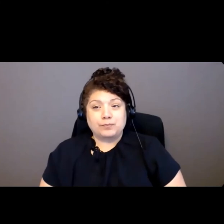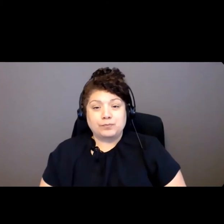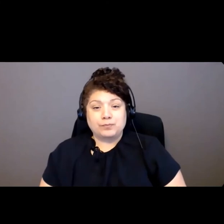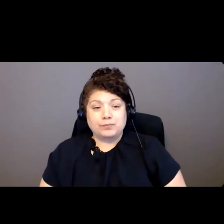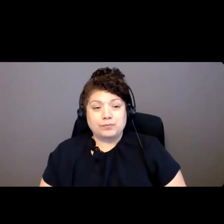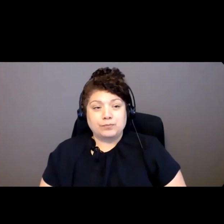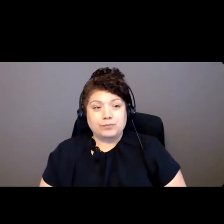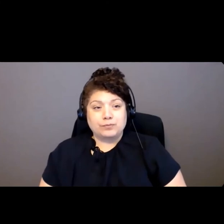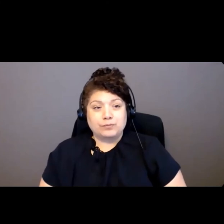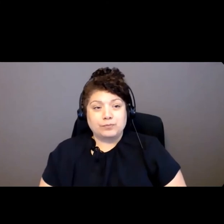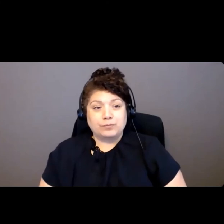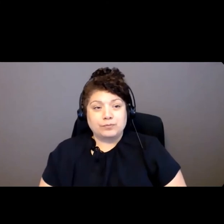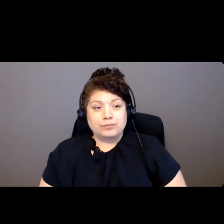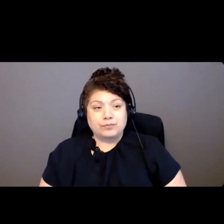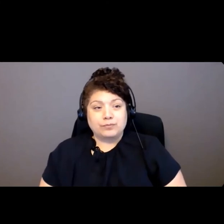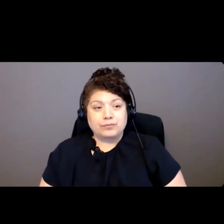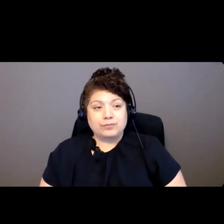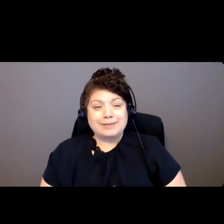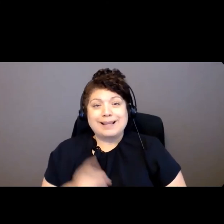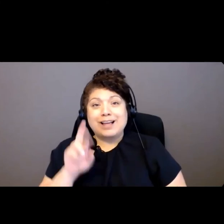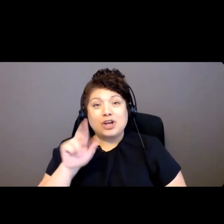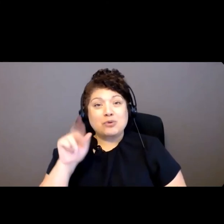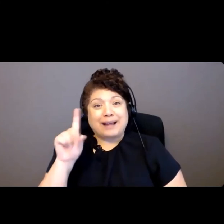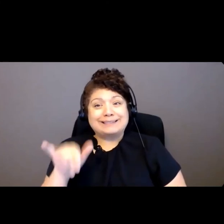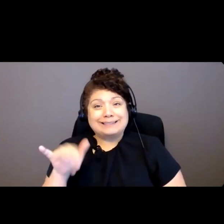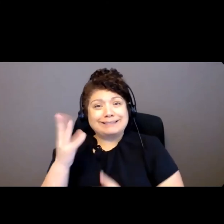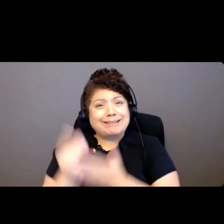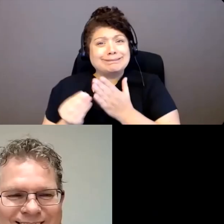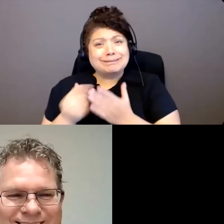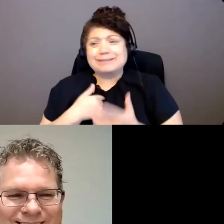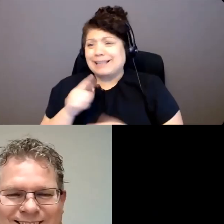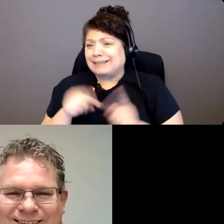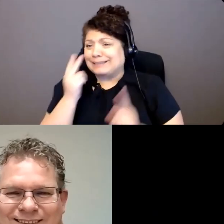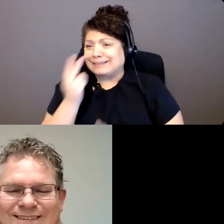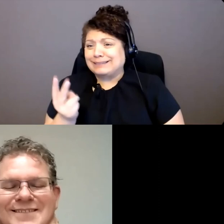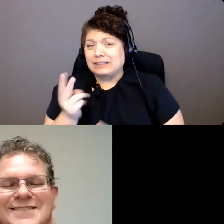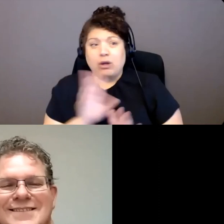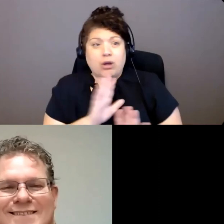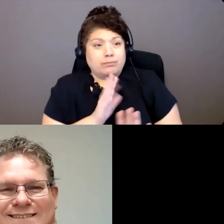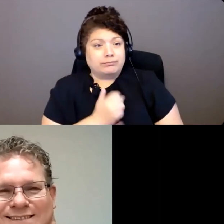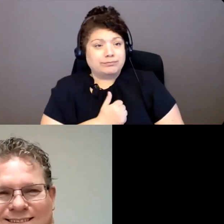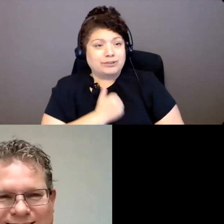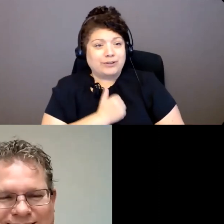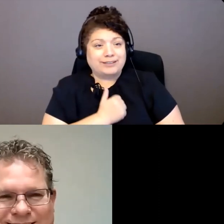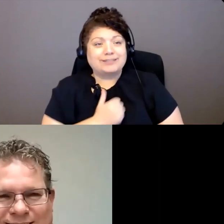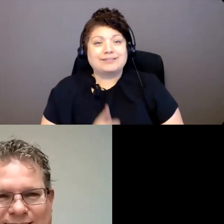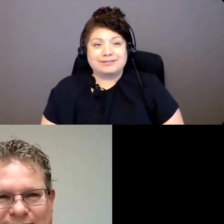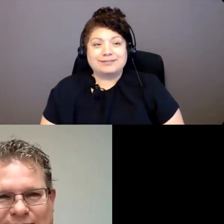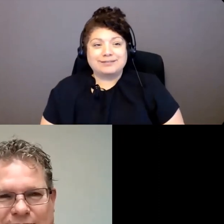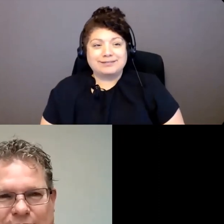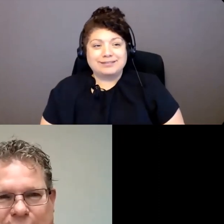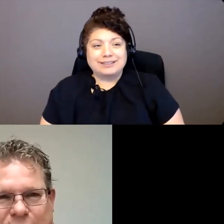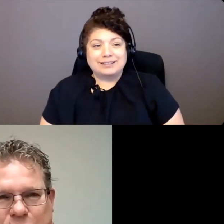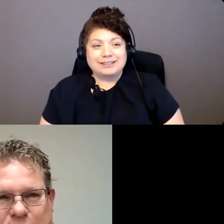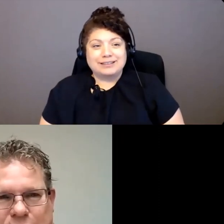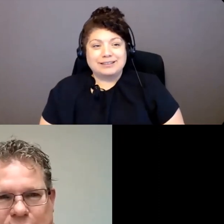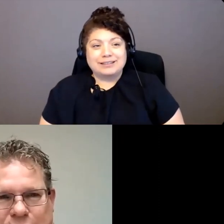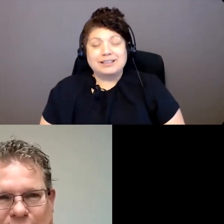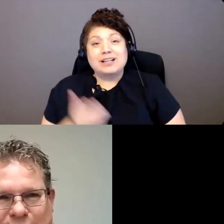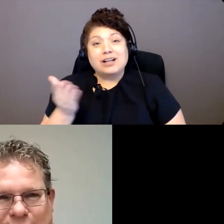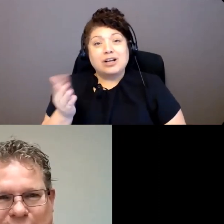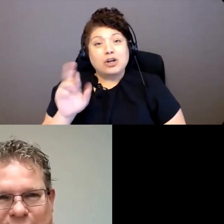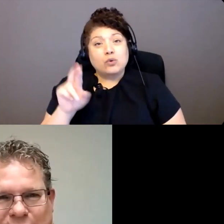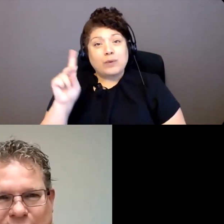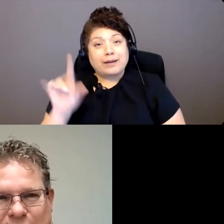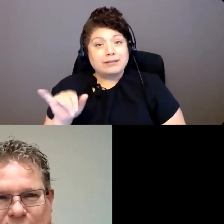I can't see you, Randy. Oh, sorry. Yes. so, Randy, you have asked me